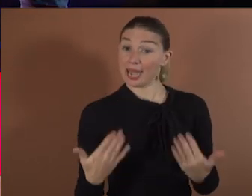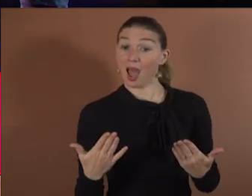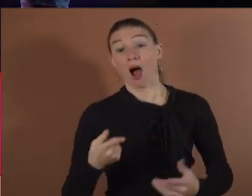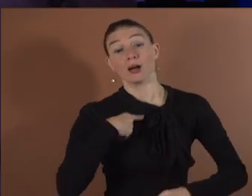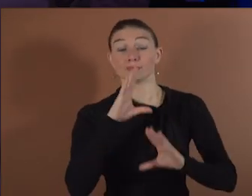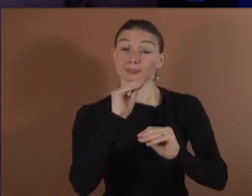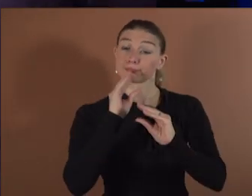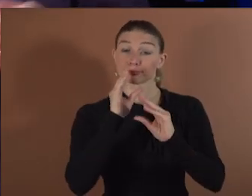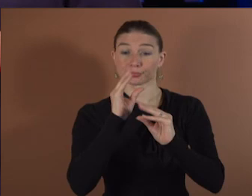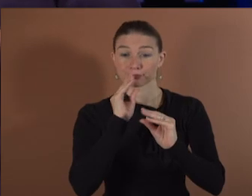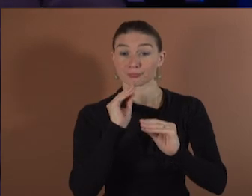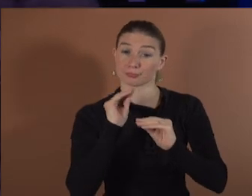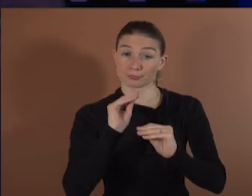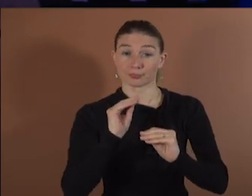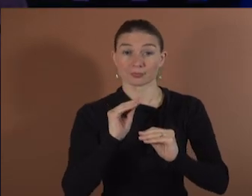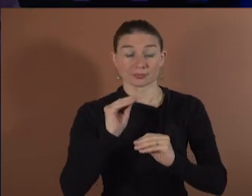hard right now.